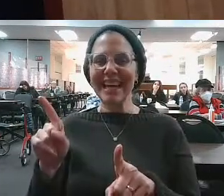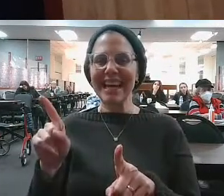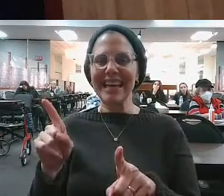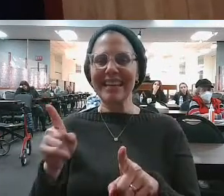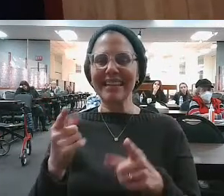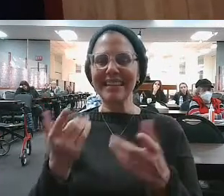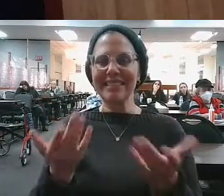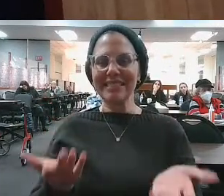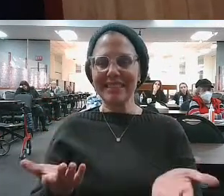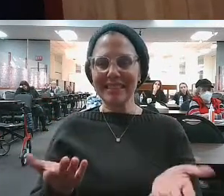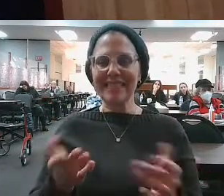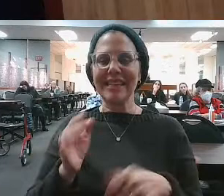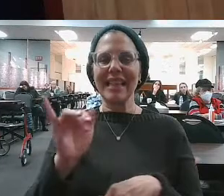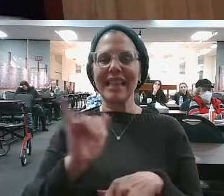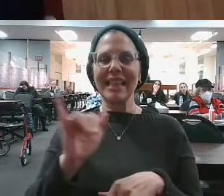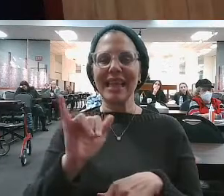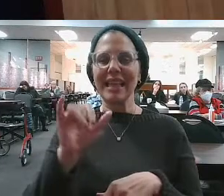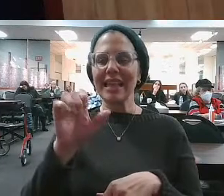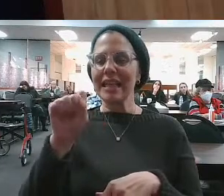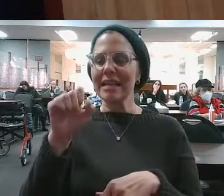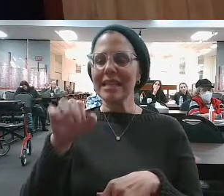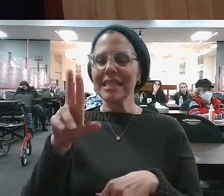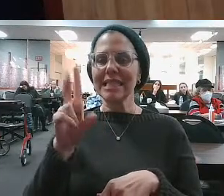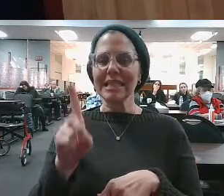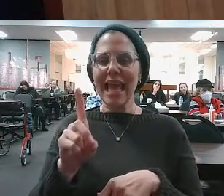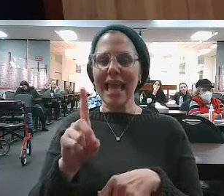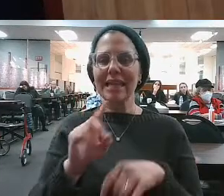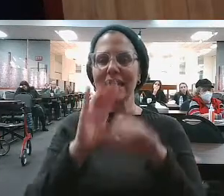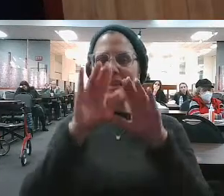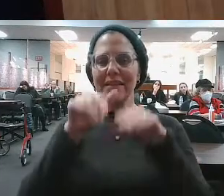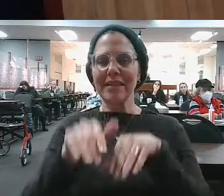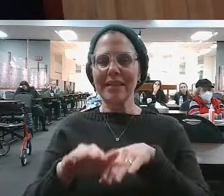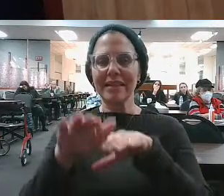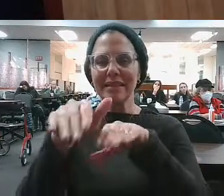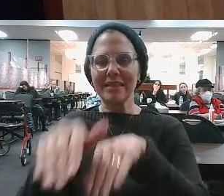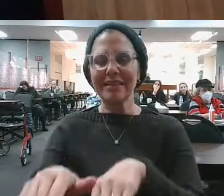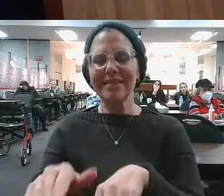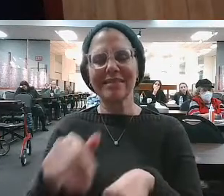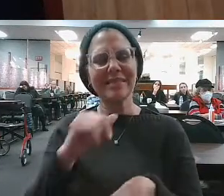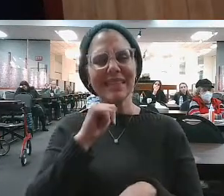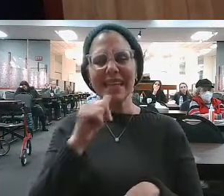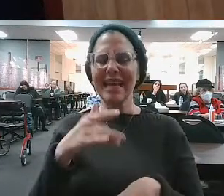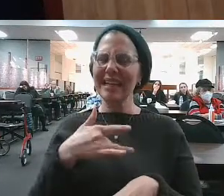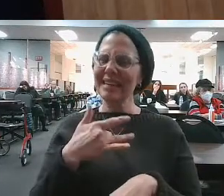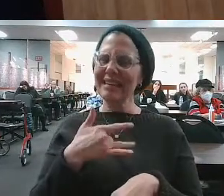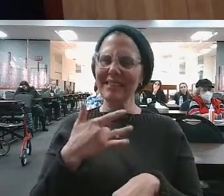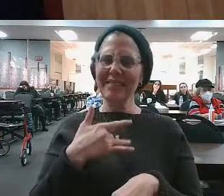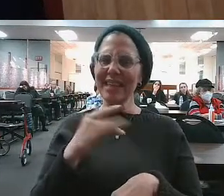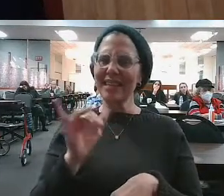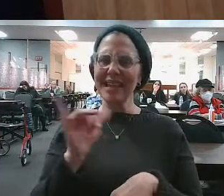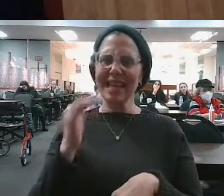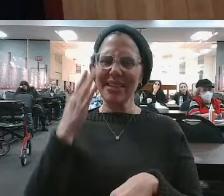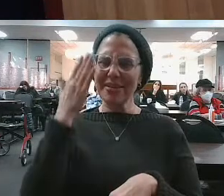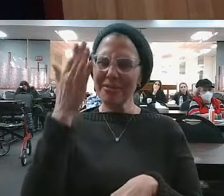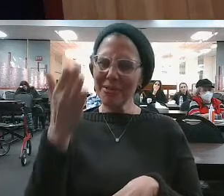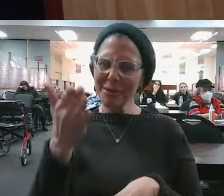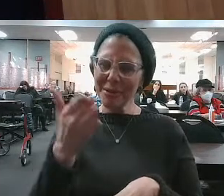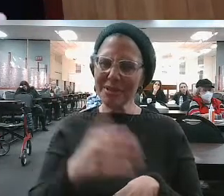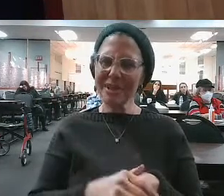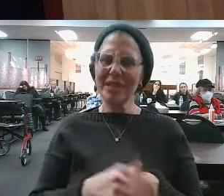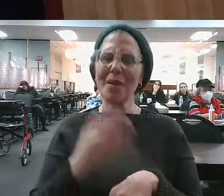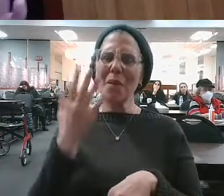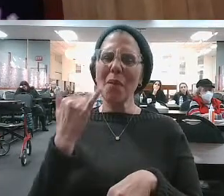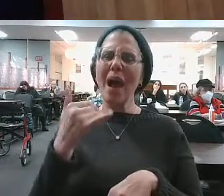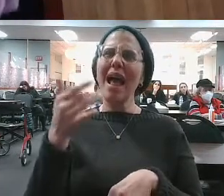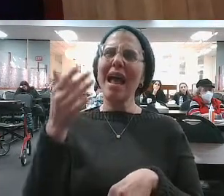stars of the sky, never like the granules of sand by the ocean. That doesn't seem to be in our cars, that doesn't seem to be our destiny. So what's the Pesach,